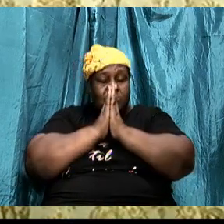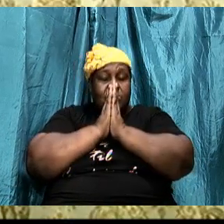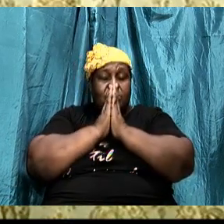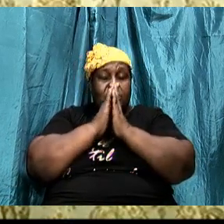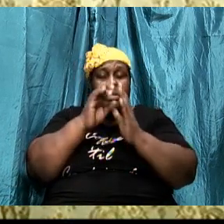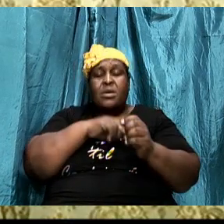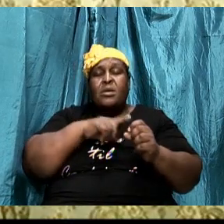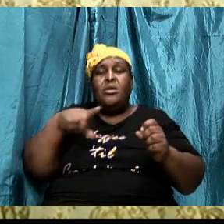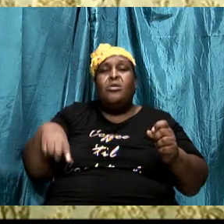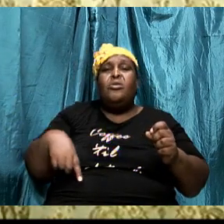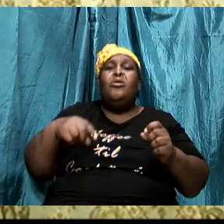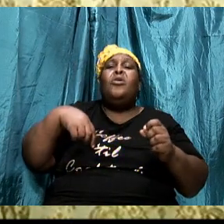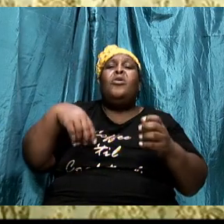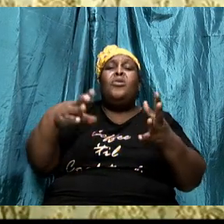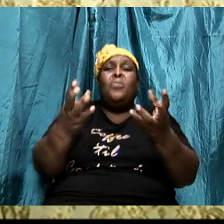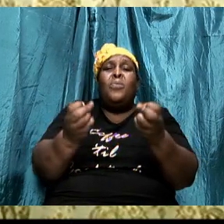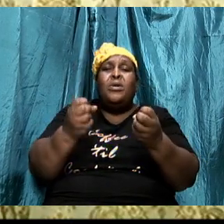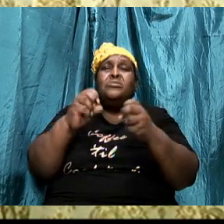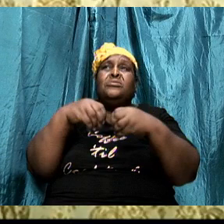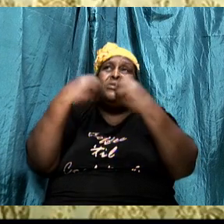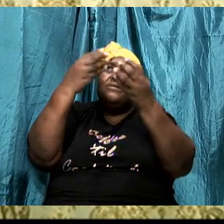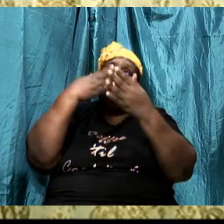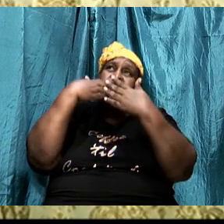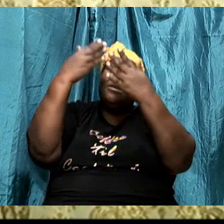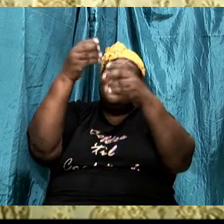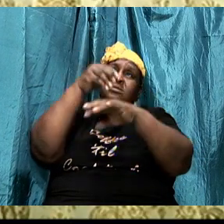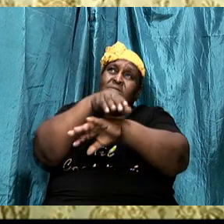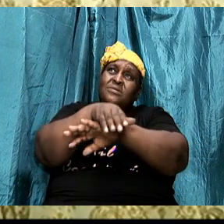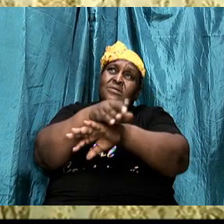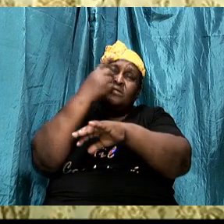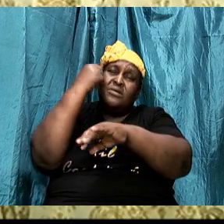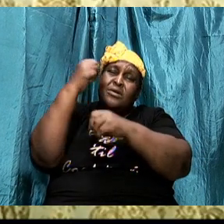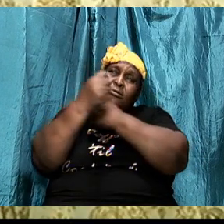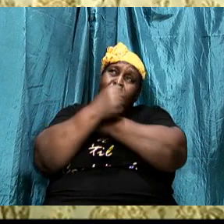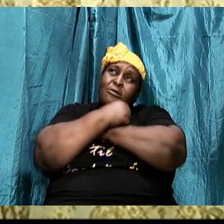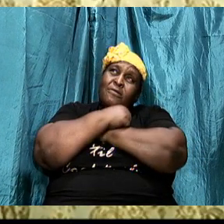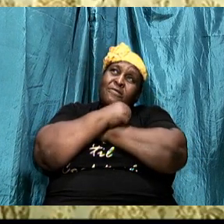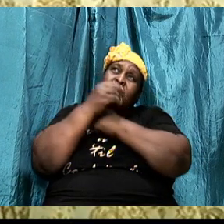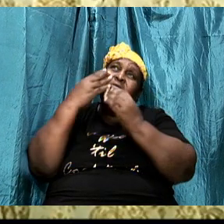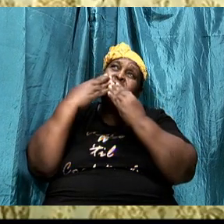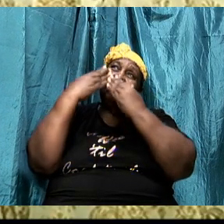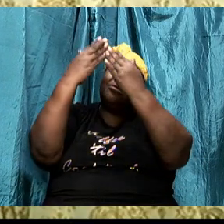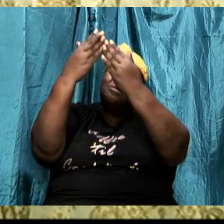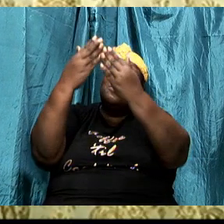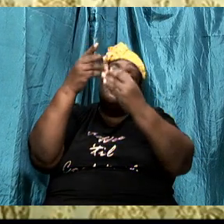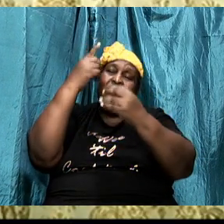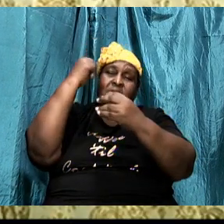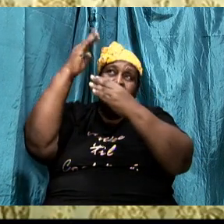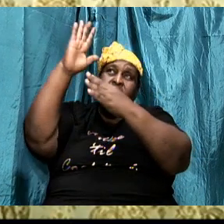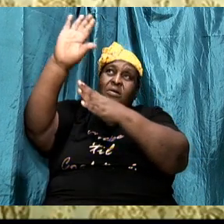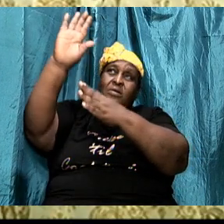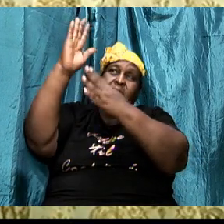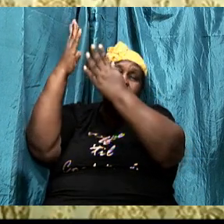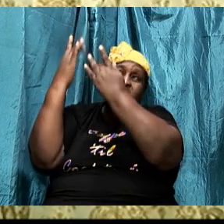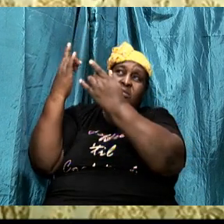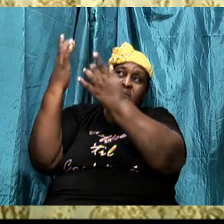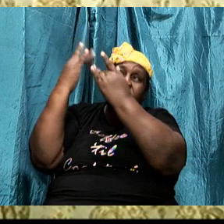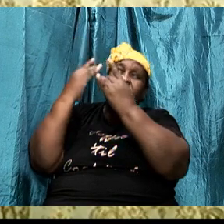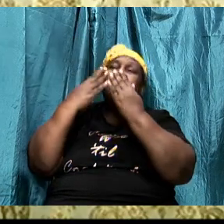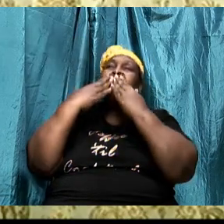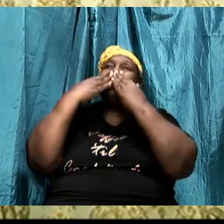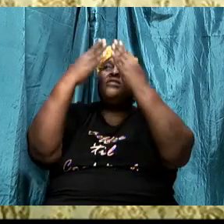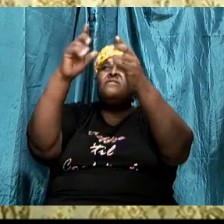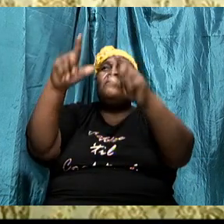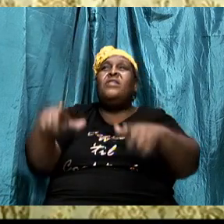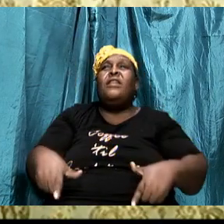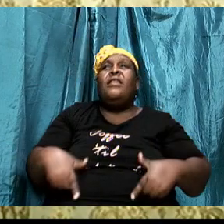Lord, we want to give you thanks tonight for your love. We want to give you thanks for your mercies. We thank you, God, for life. We